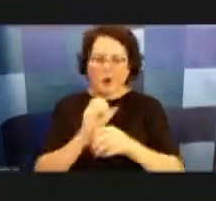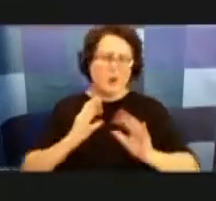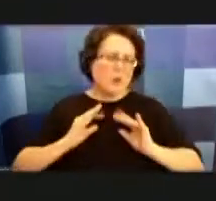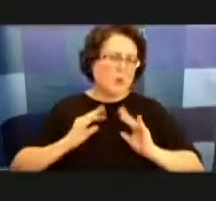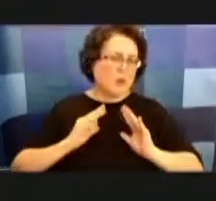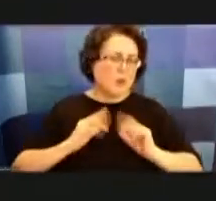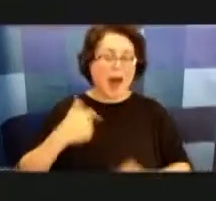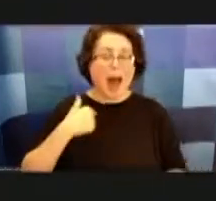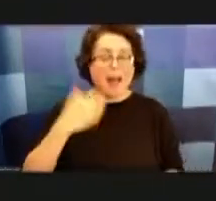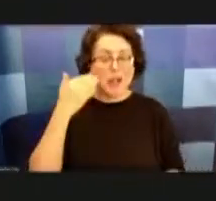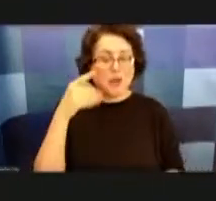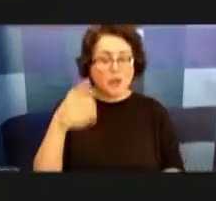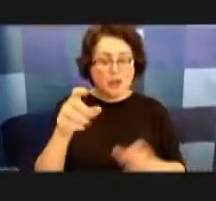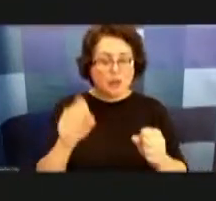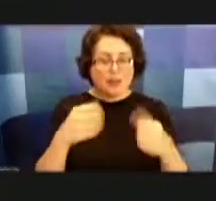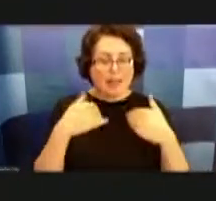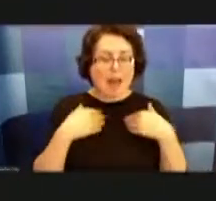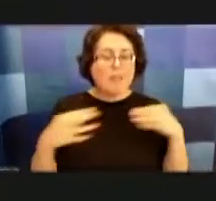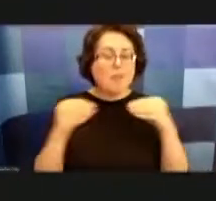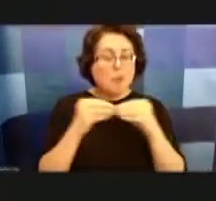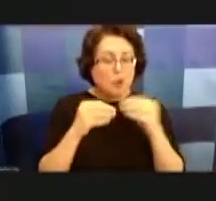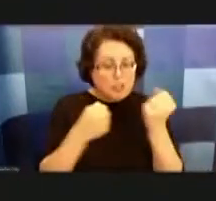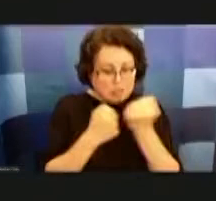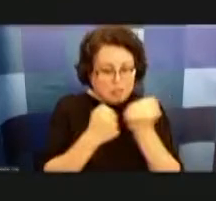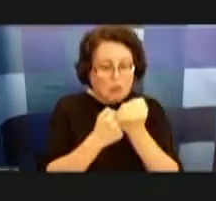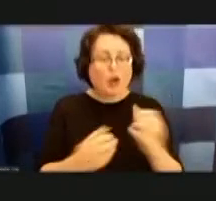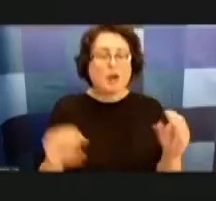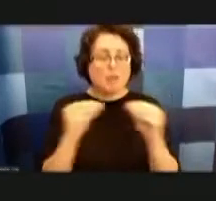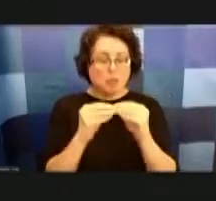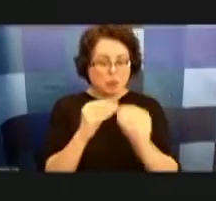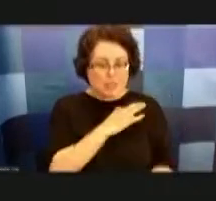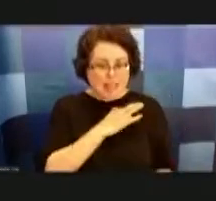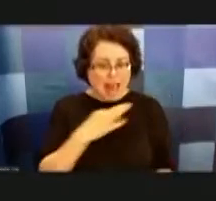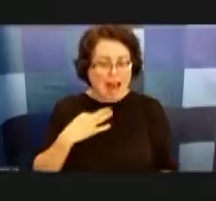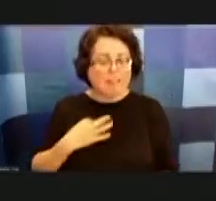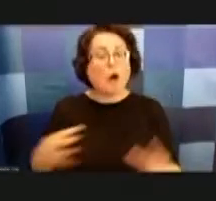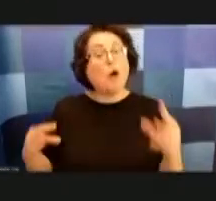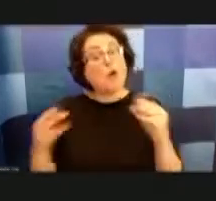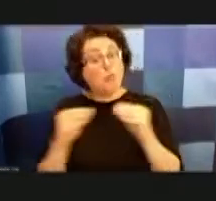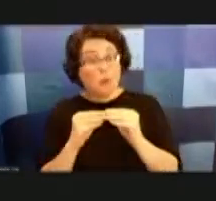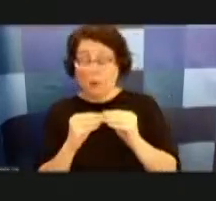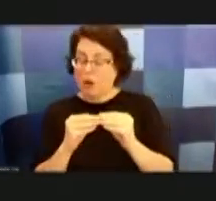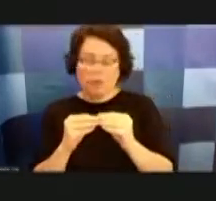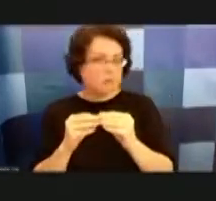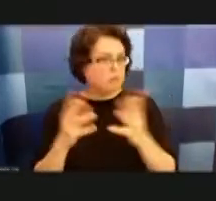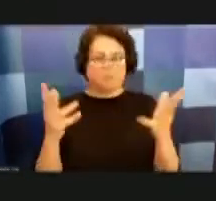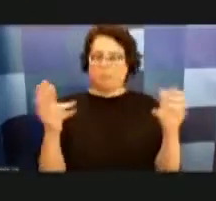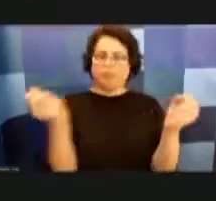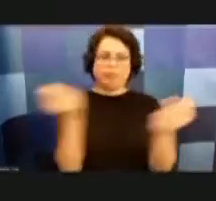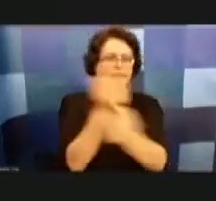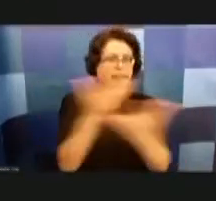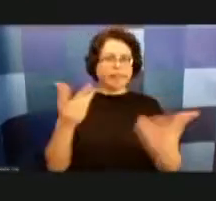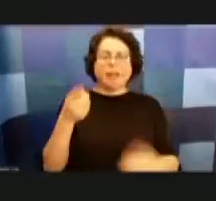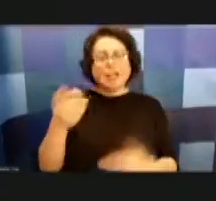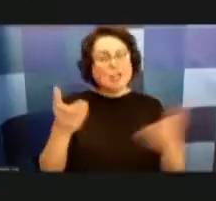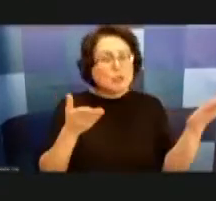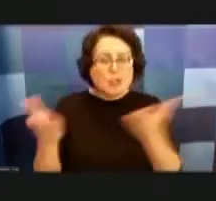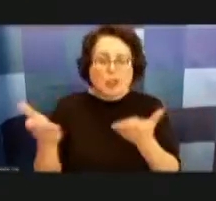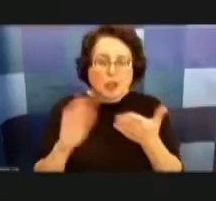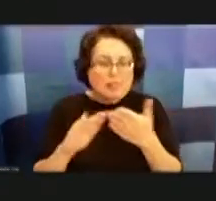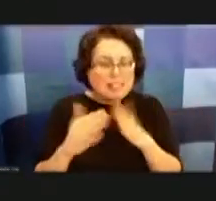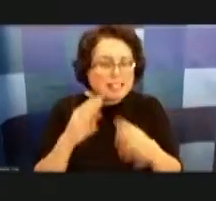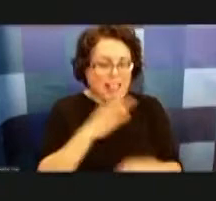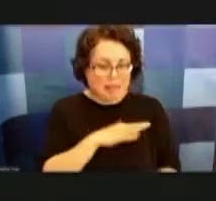always use more support you can always use more staff you can always use more bandwidth and you're serving the city of pittsburgh which means you're serving